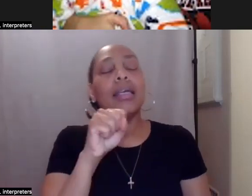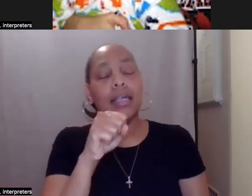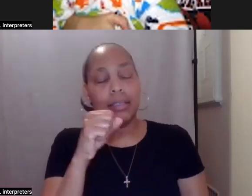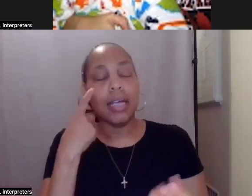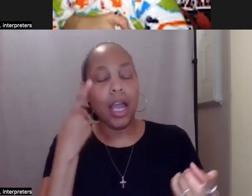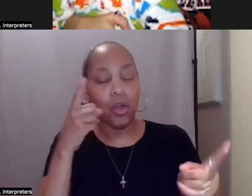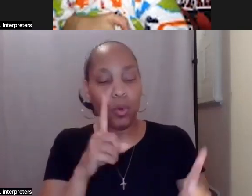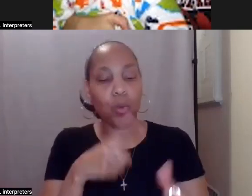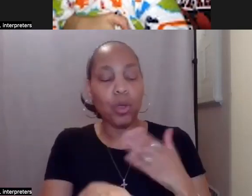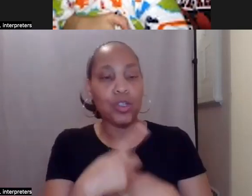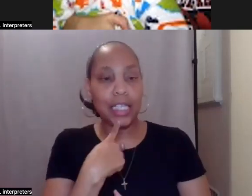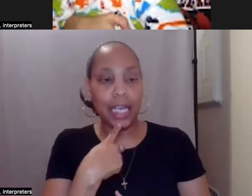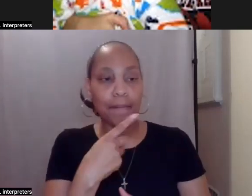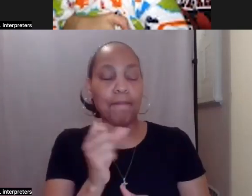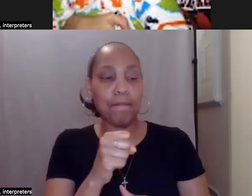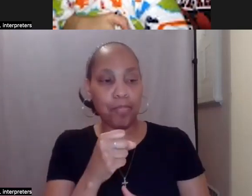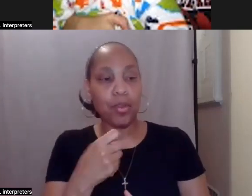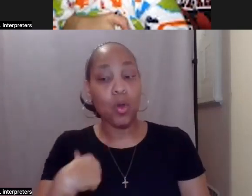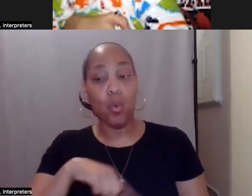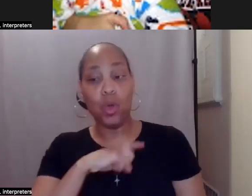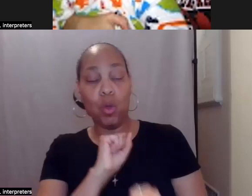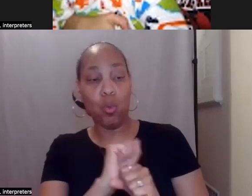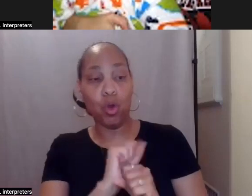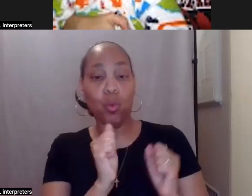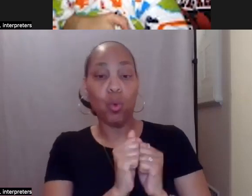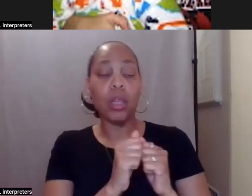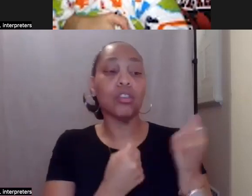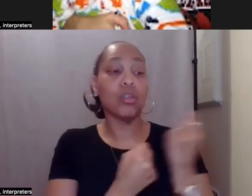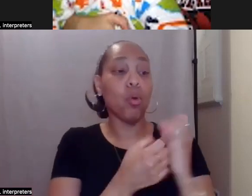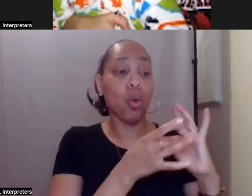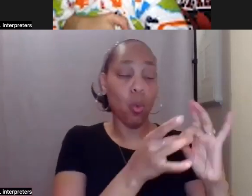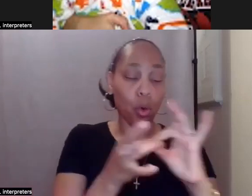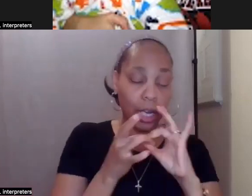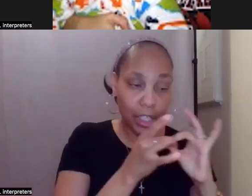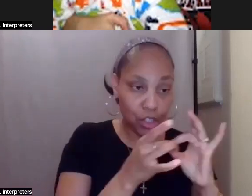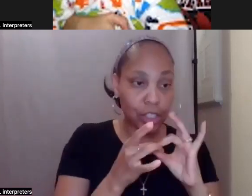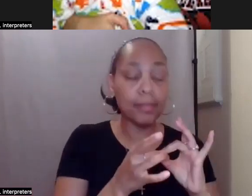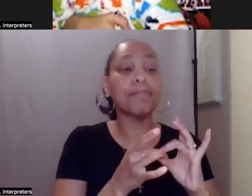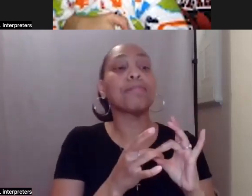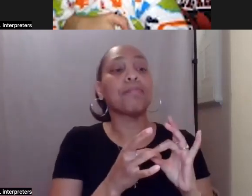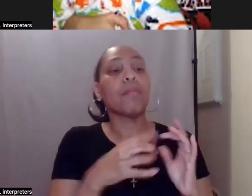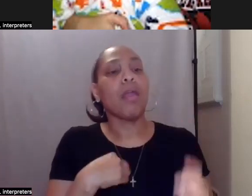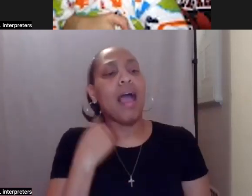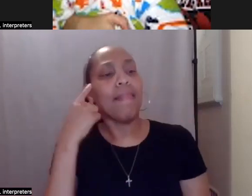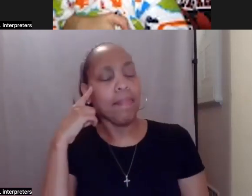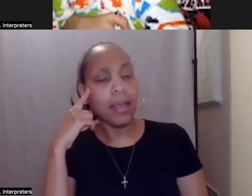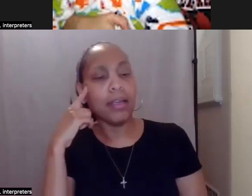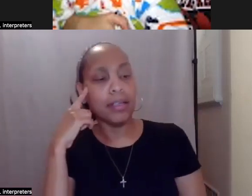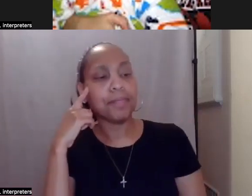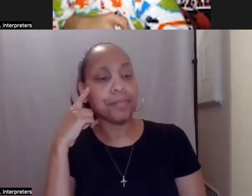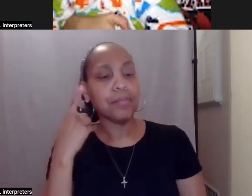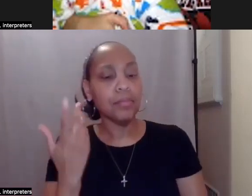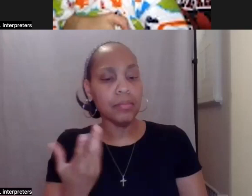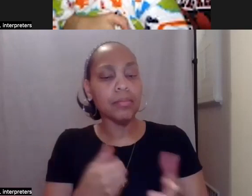When we work in conjunction with support coordination, I think it, it brings the best of the